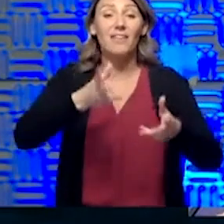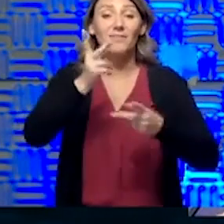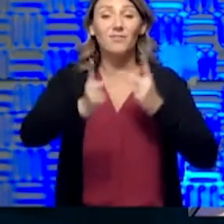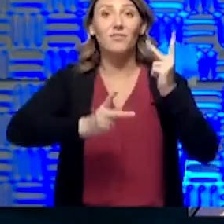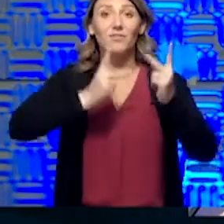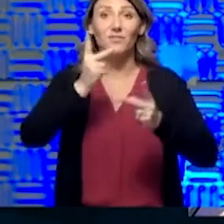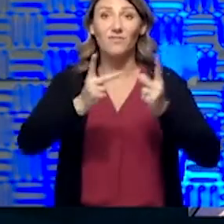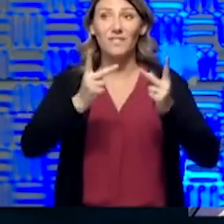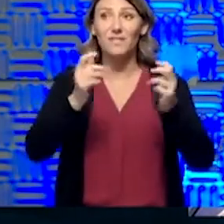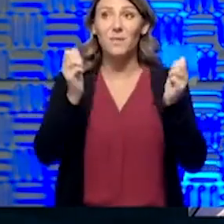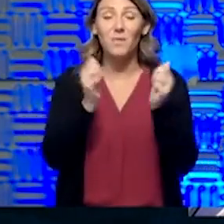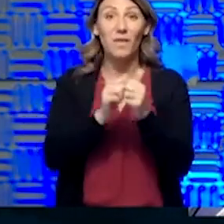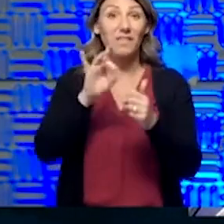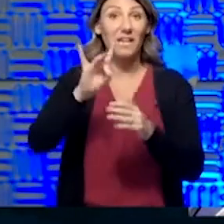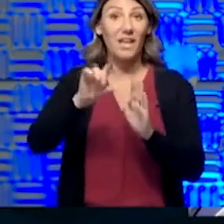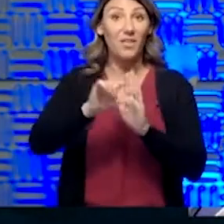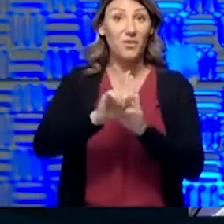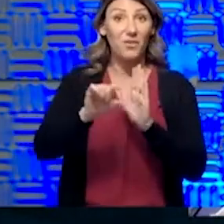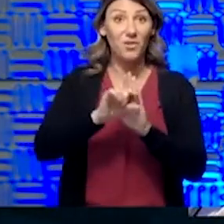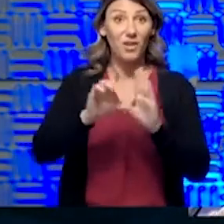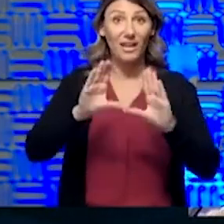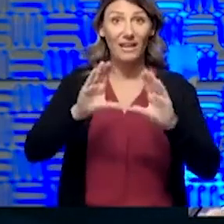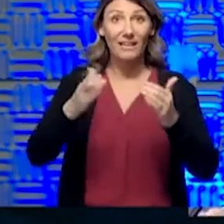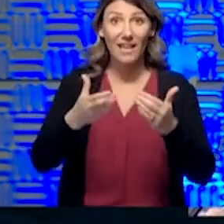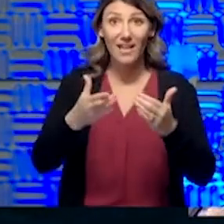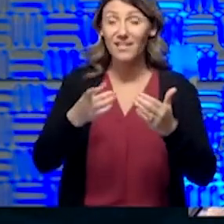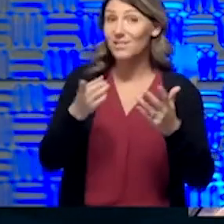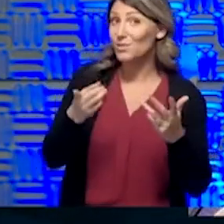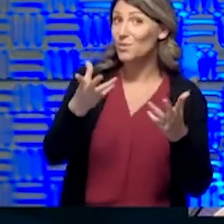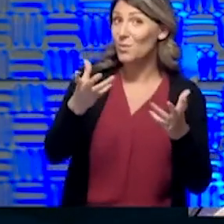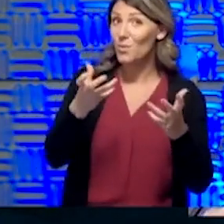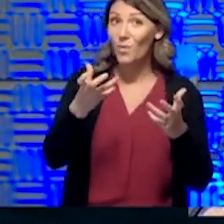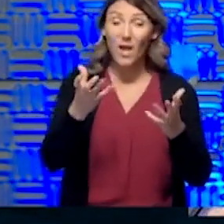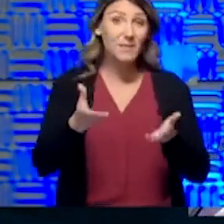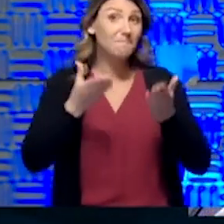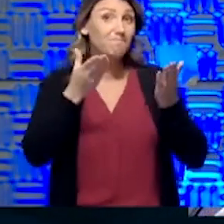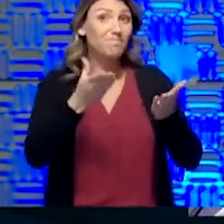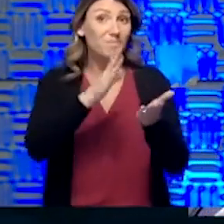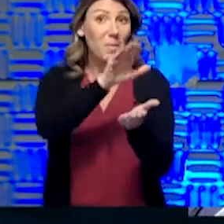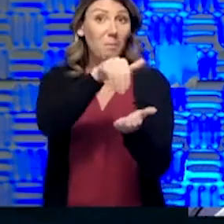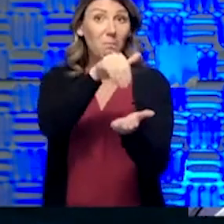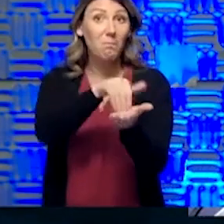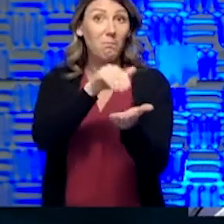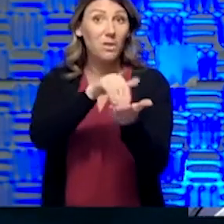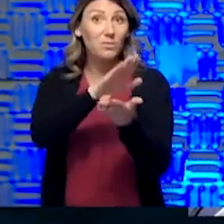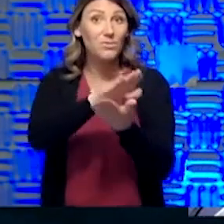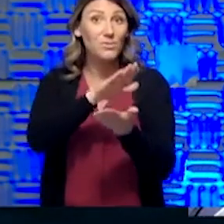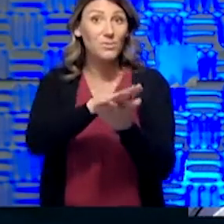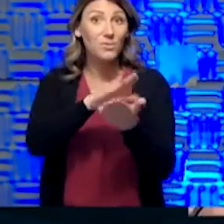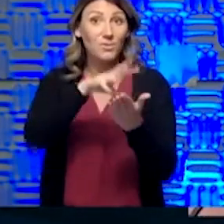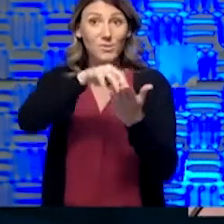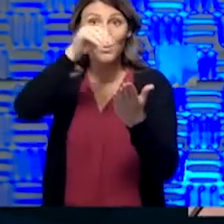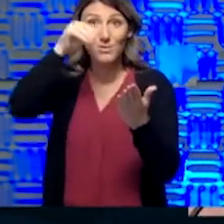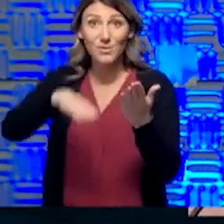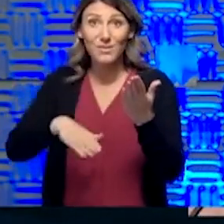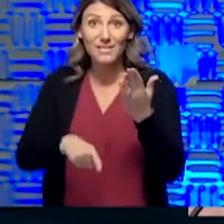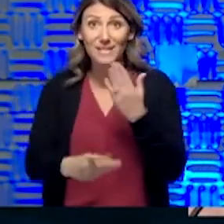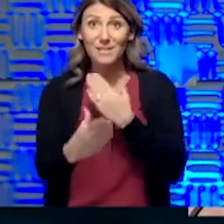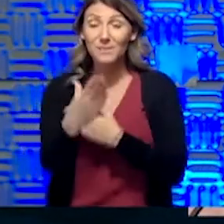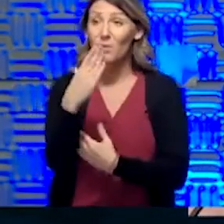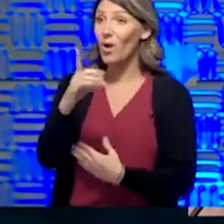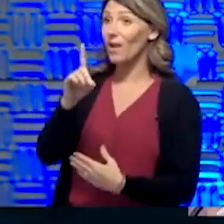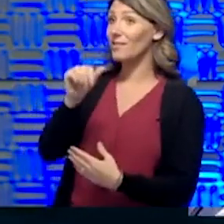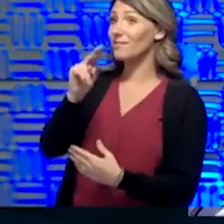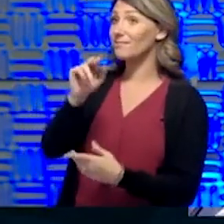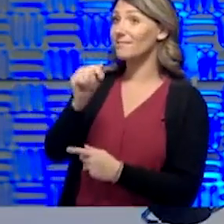eighth-grade class. Any advice that you want me to give to a set of middle school students this morning? Dana, you have young